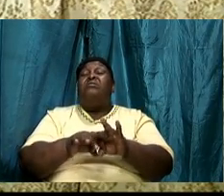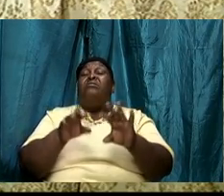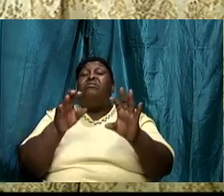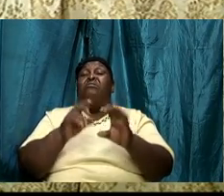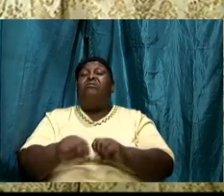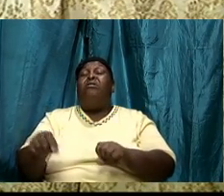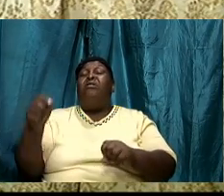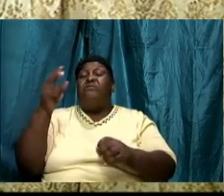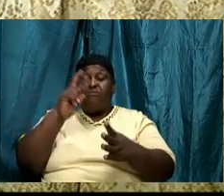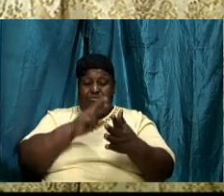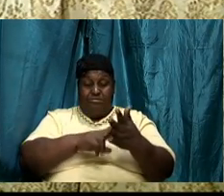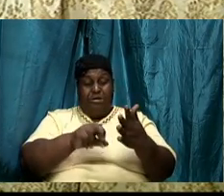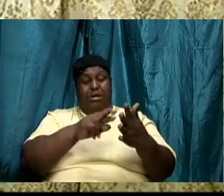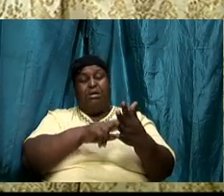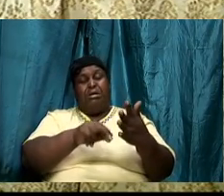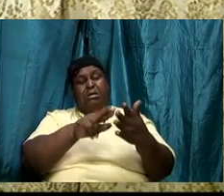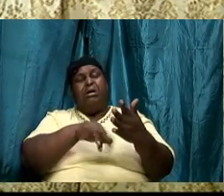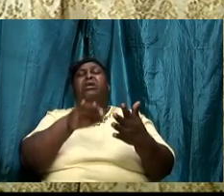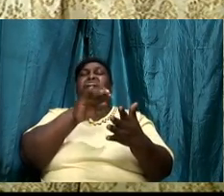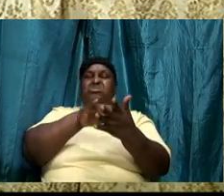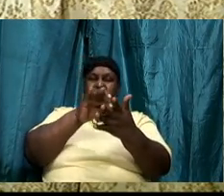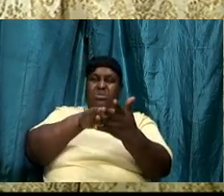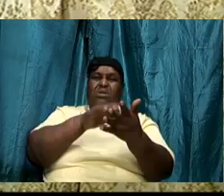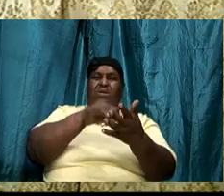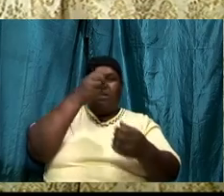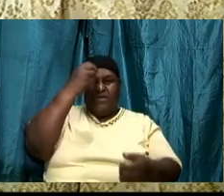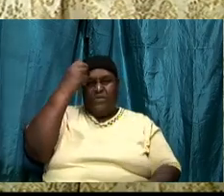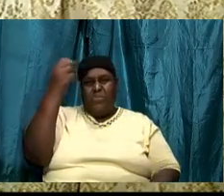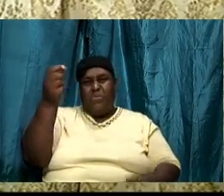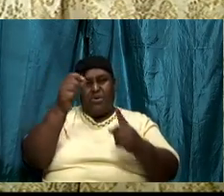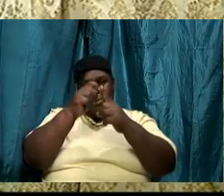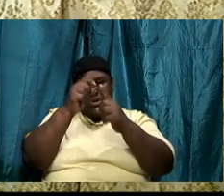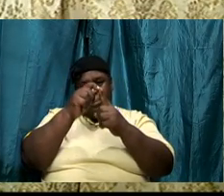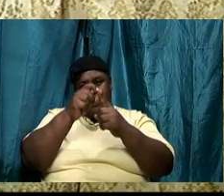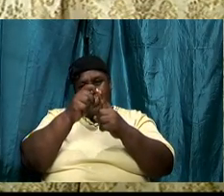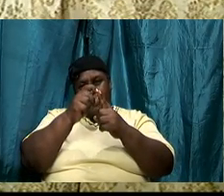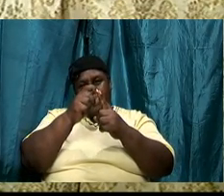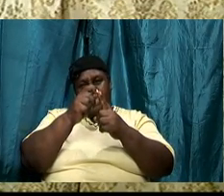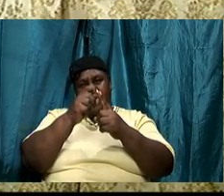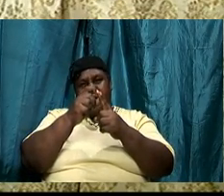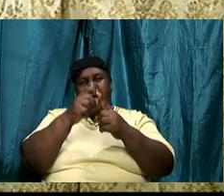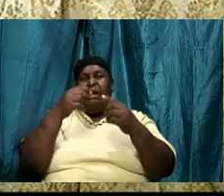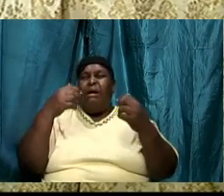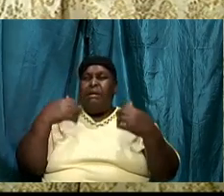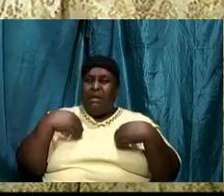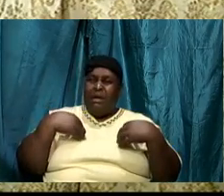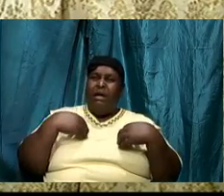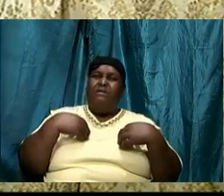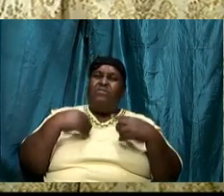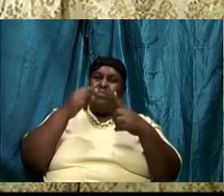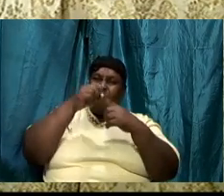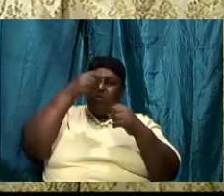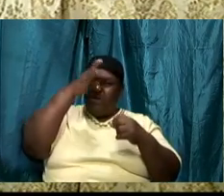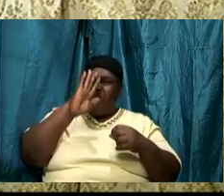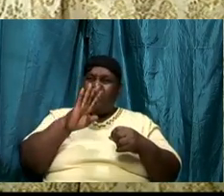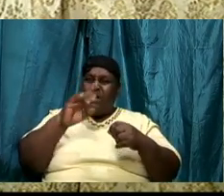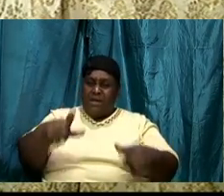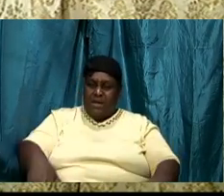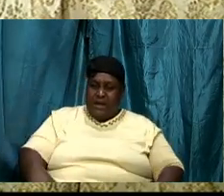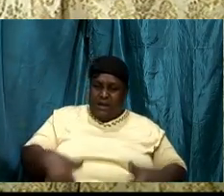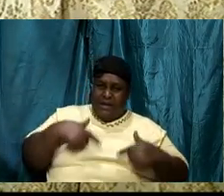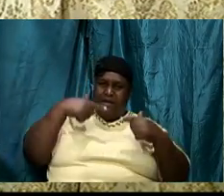digging into the Word, of getting into the Word, of having the Word of God dwelling richly in us.